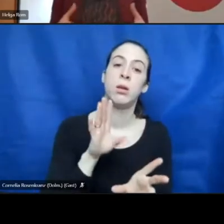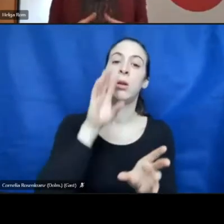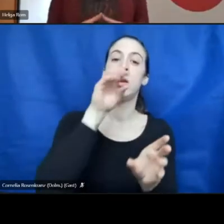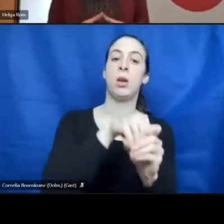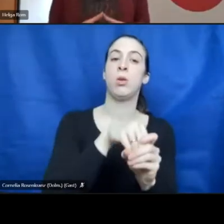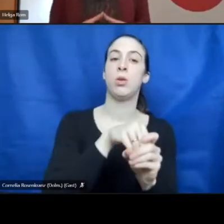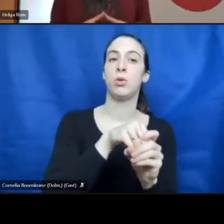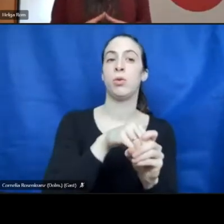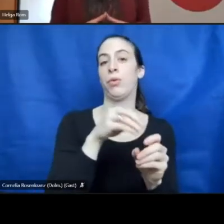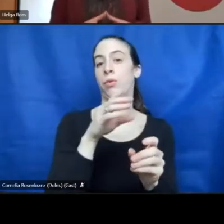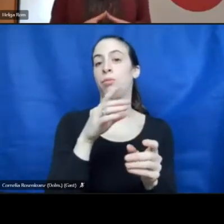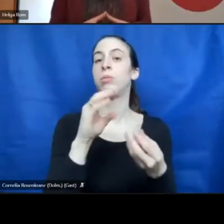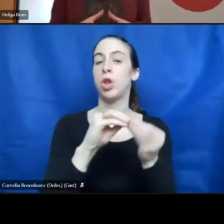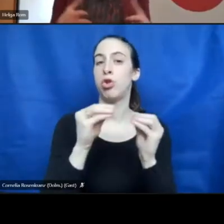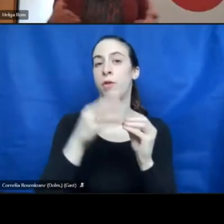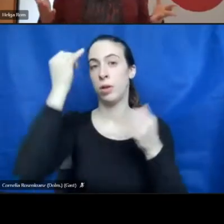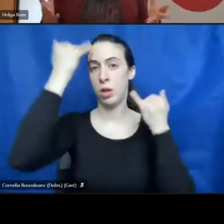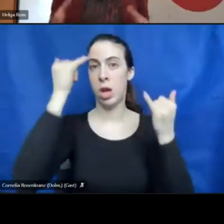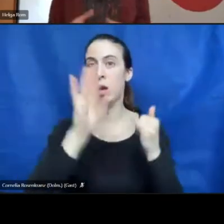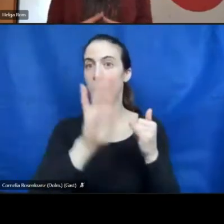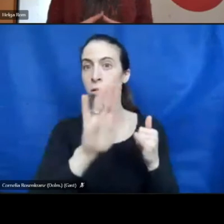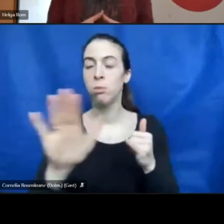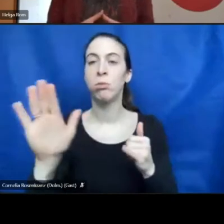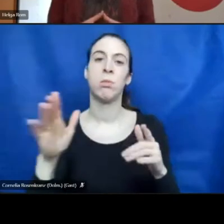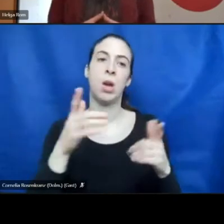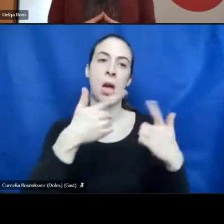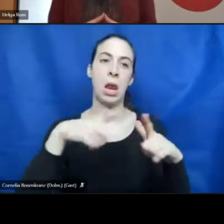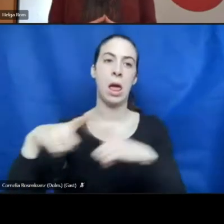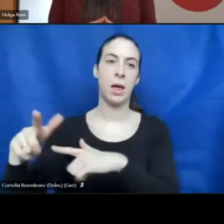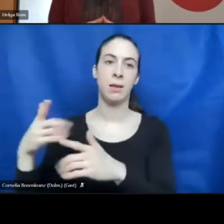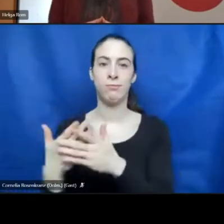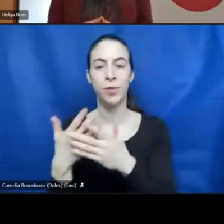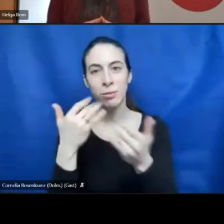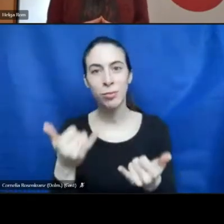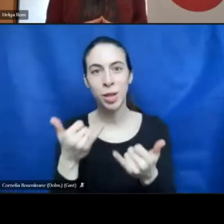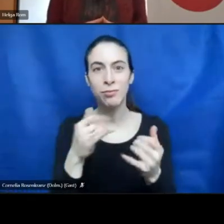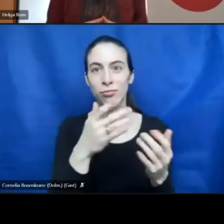in your home country. And we are open for your ideas now.